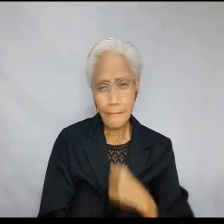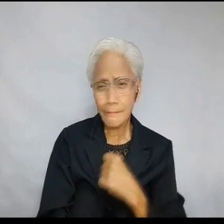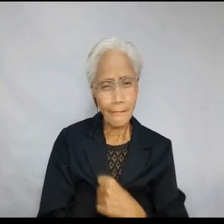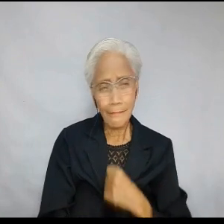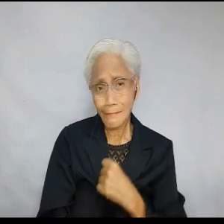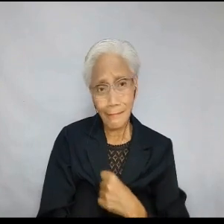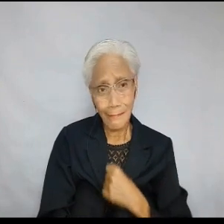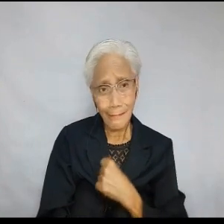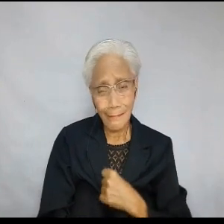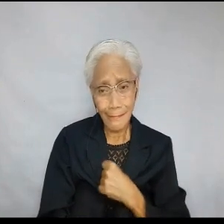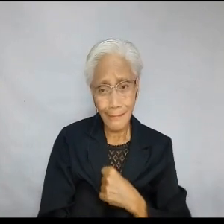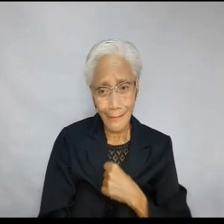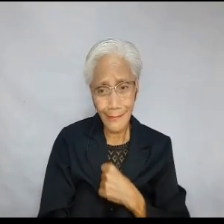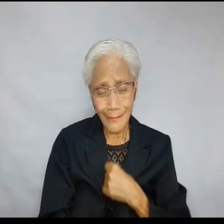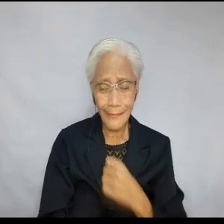Sorry.